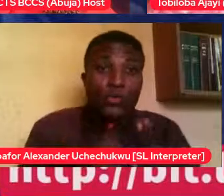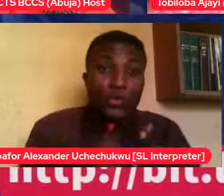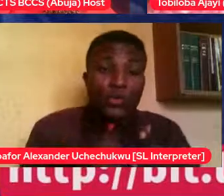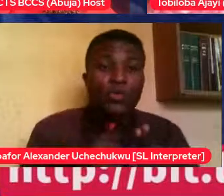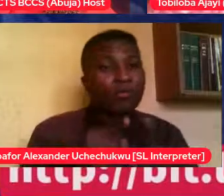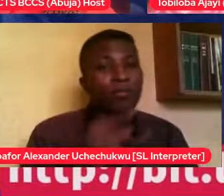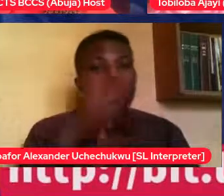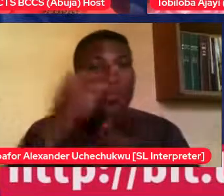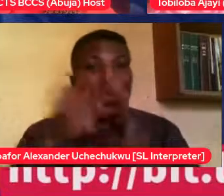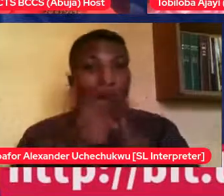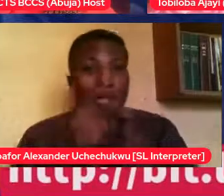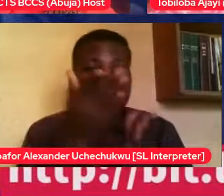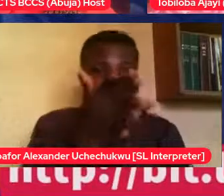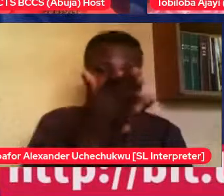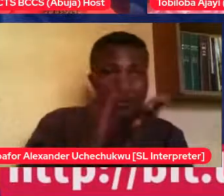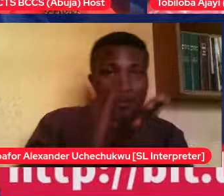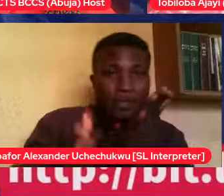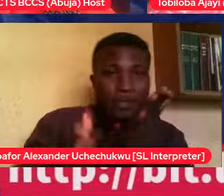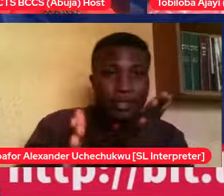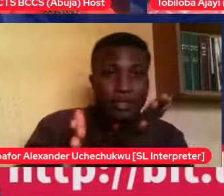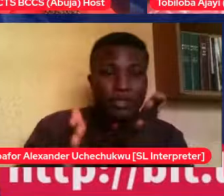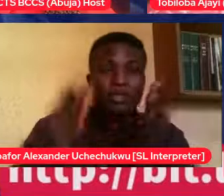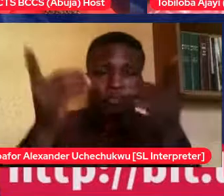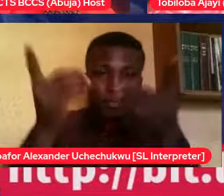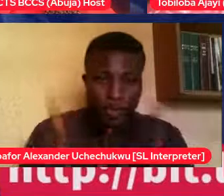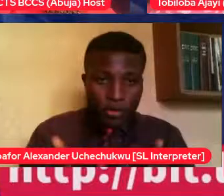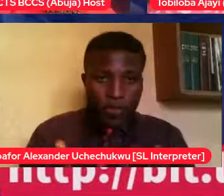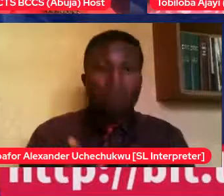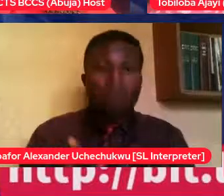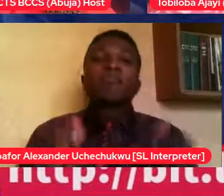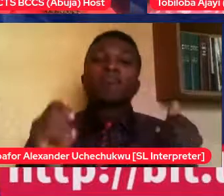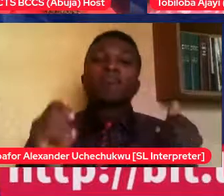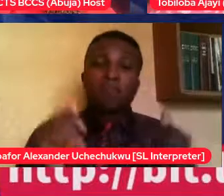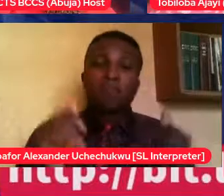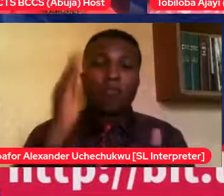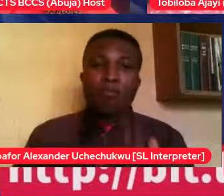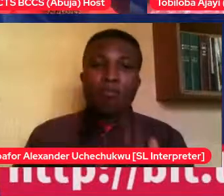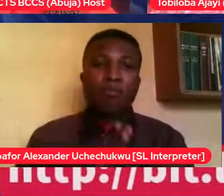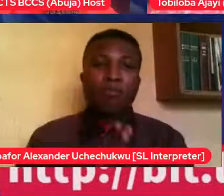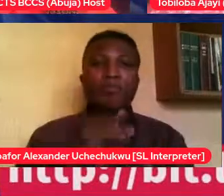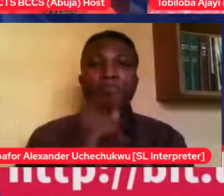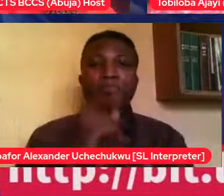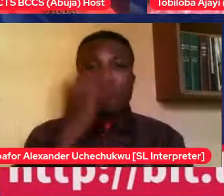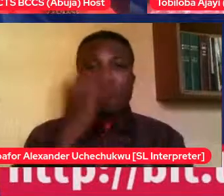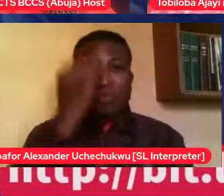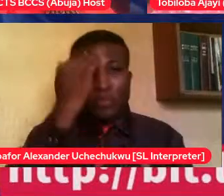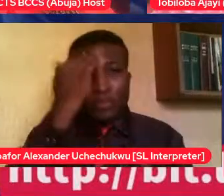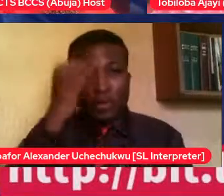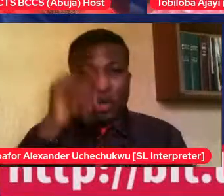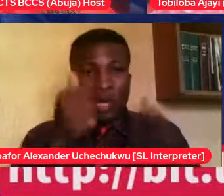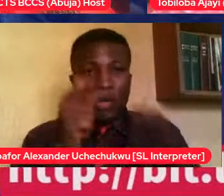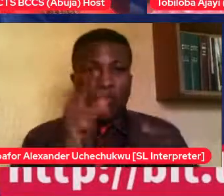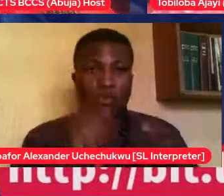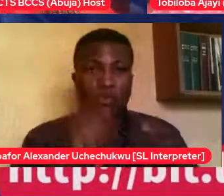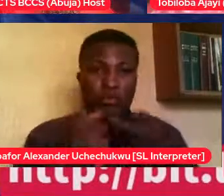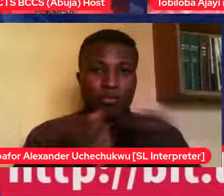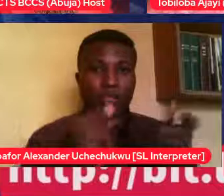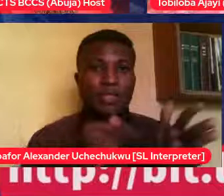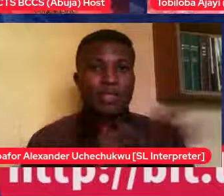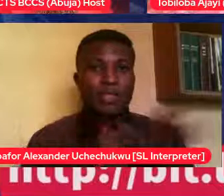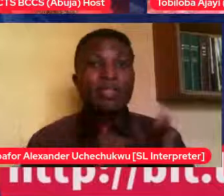for rejection when it comes. It's not everybody you like that's going to like you back. But they need to understand all of that. And